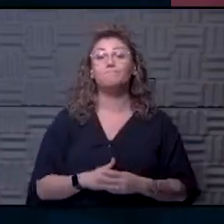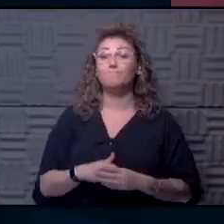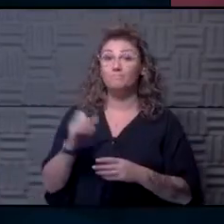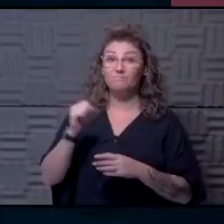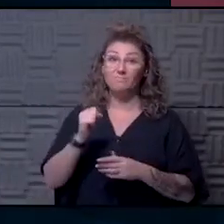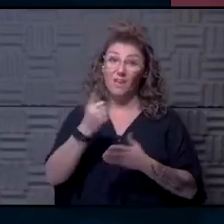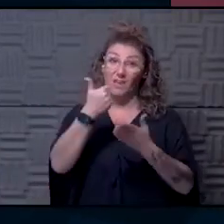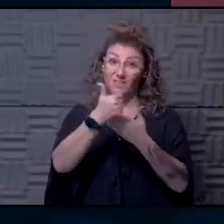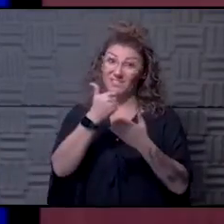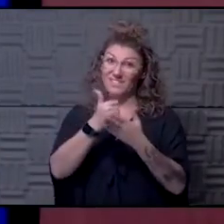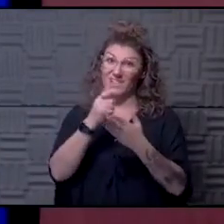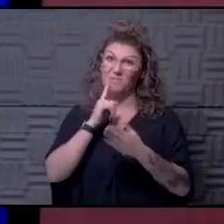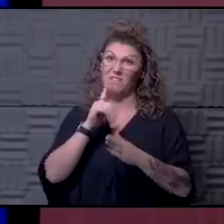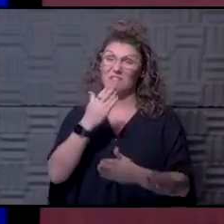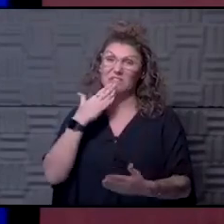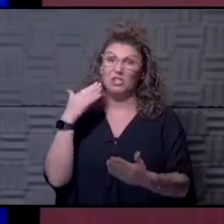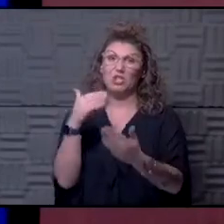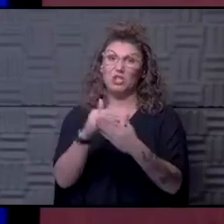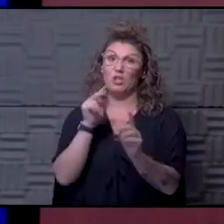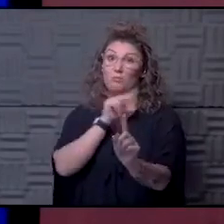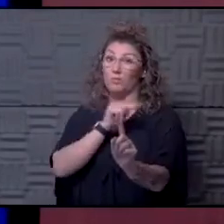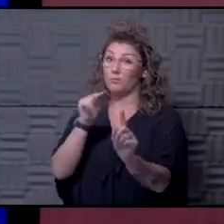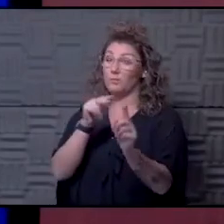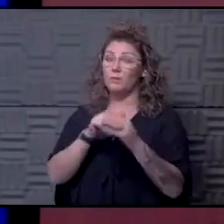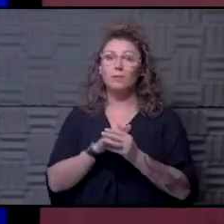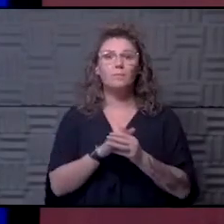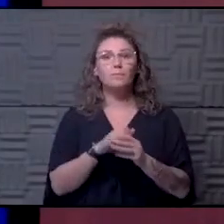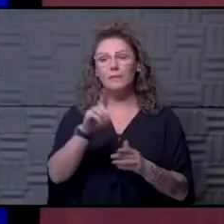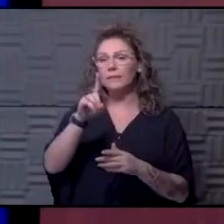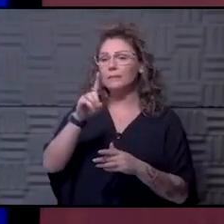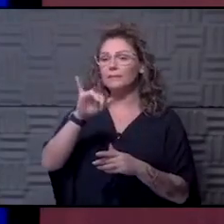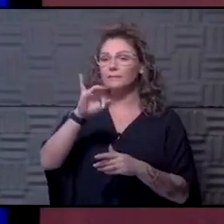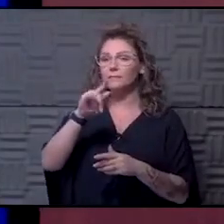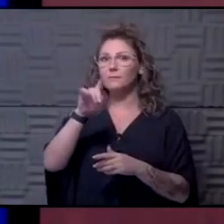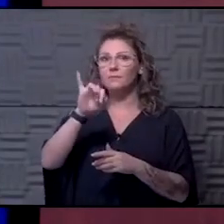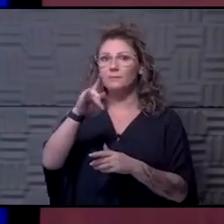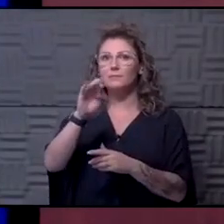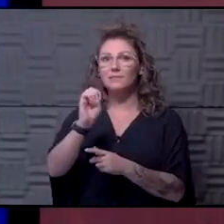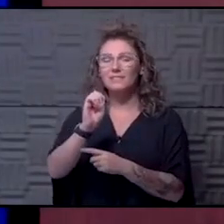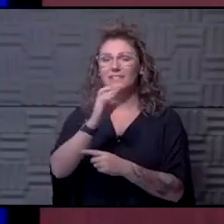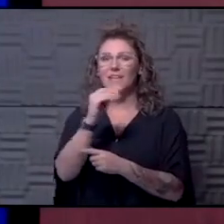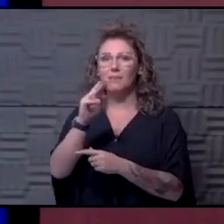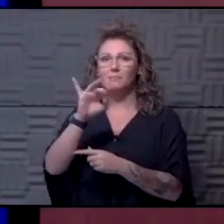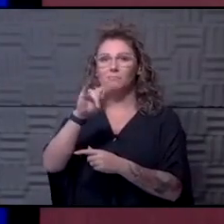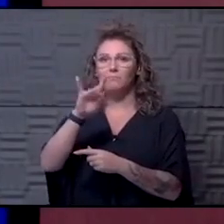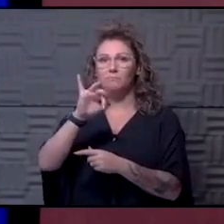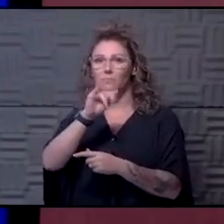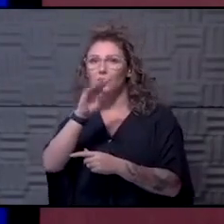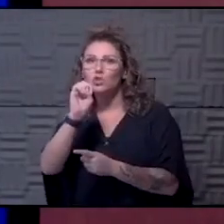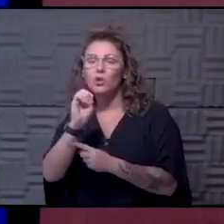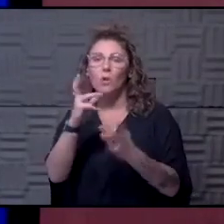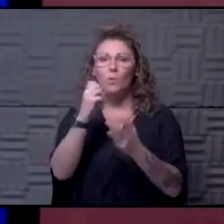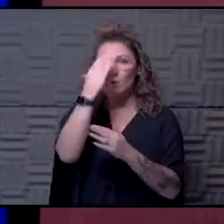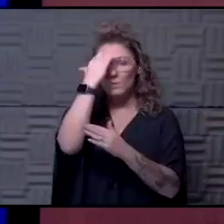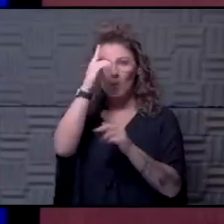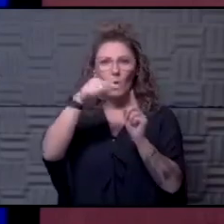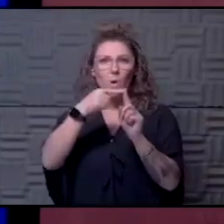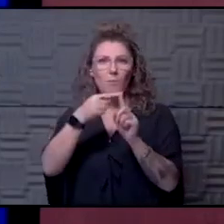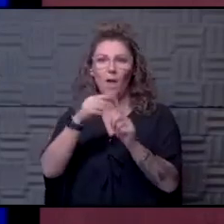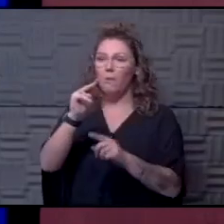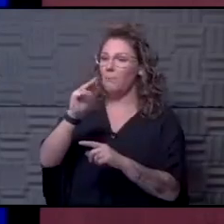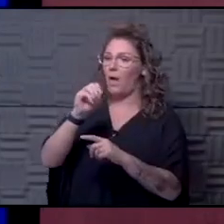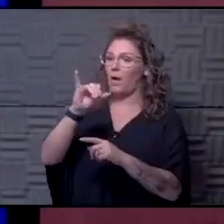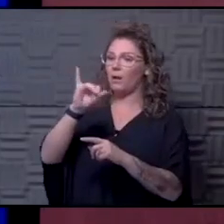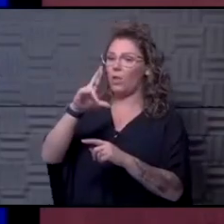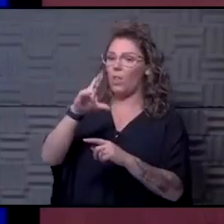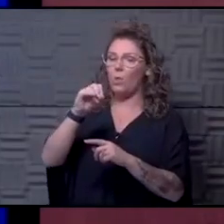That helps put it in perspective for sure. So Dixie and Michelle want to know about monoclonal antibodies. Michelle says that